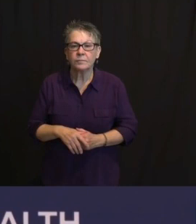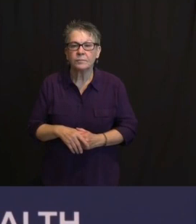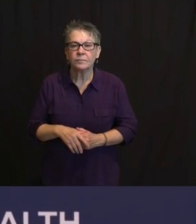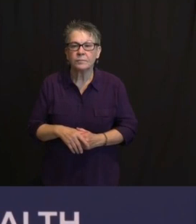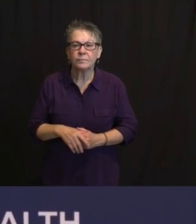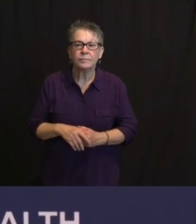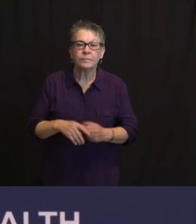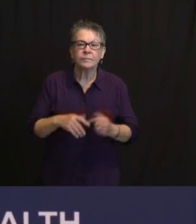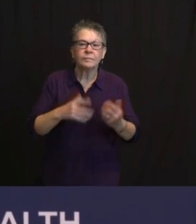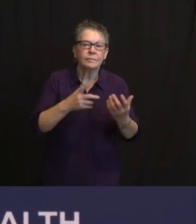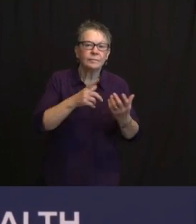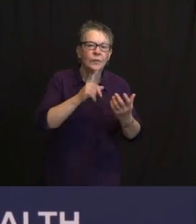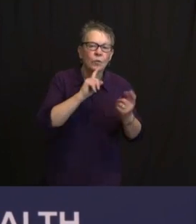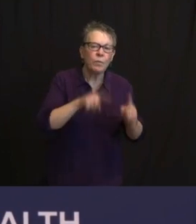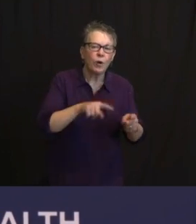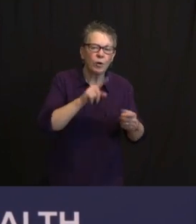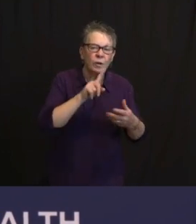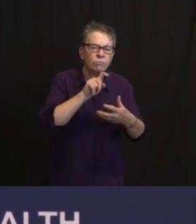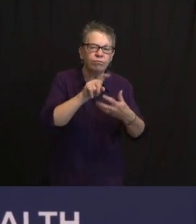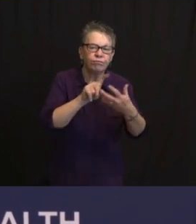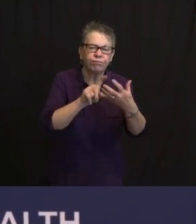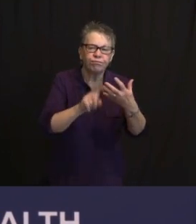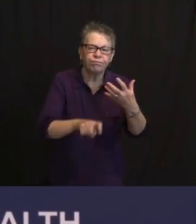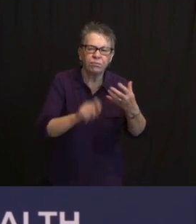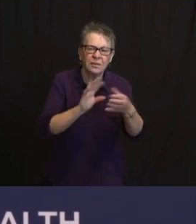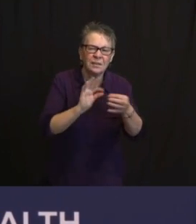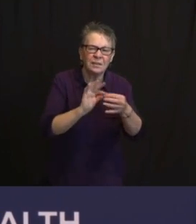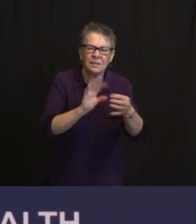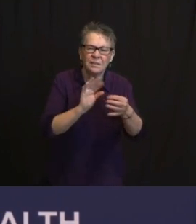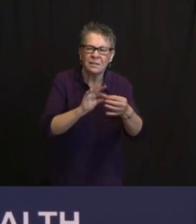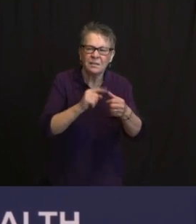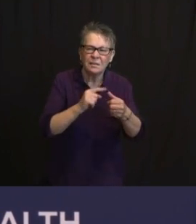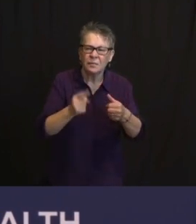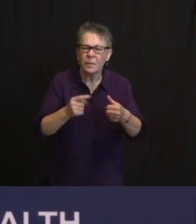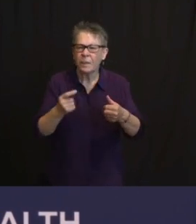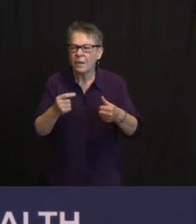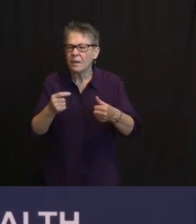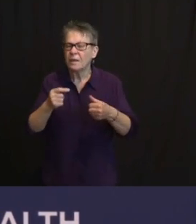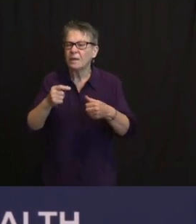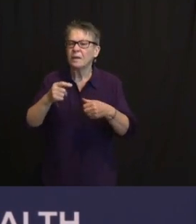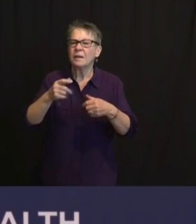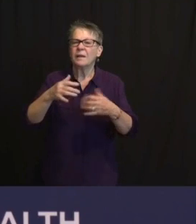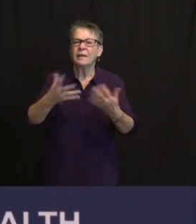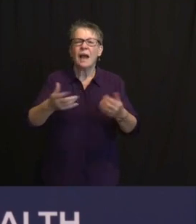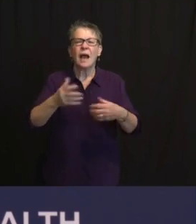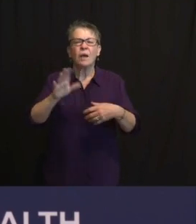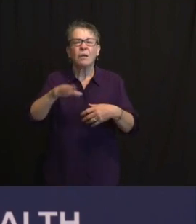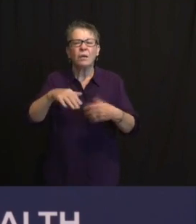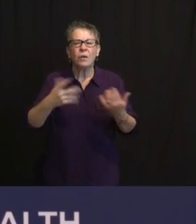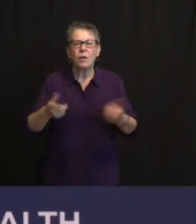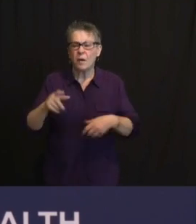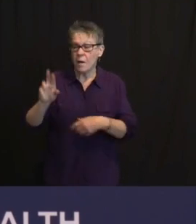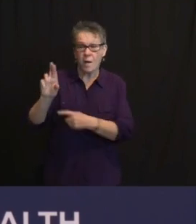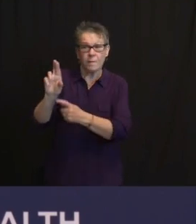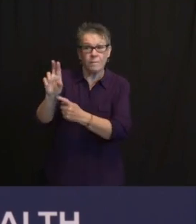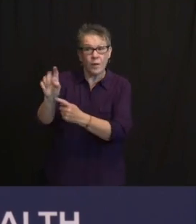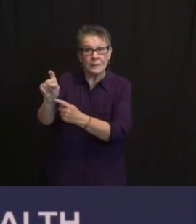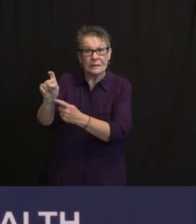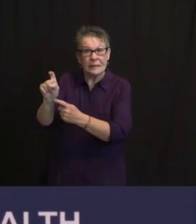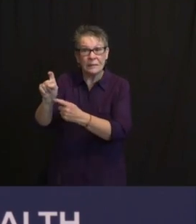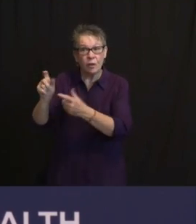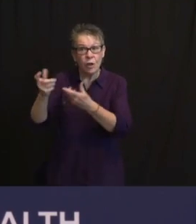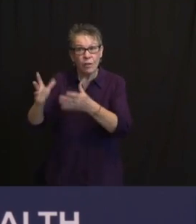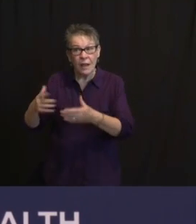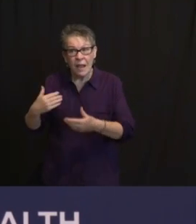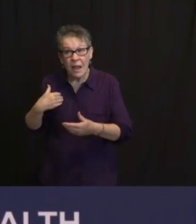GOING INTO CHAIN PHARMACIES BEYOND THE ONES THAT WE'RE ALREADY IN, SO PLACES LIKE ACME AND MORE